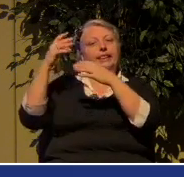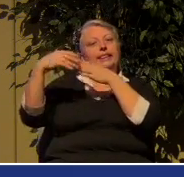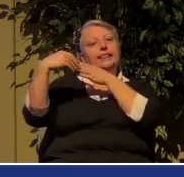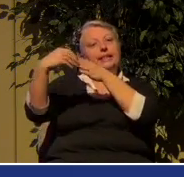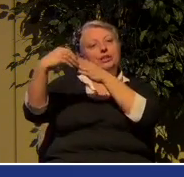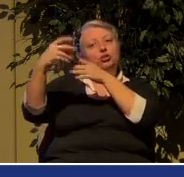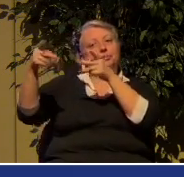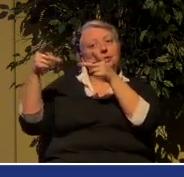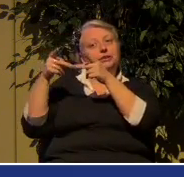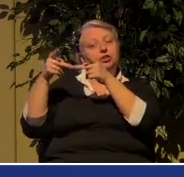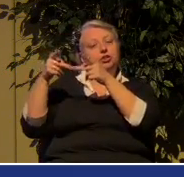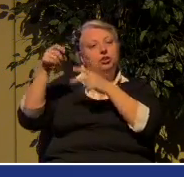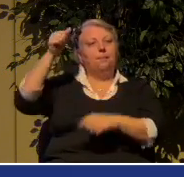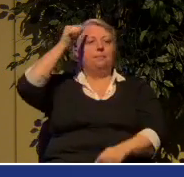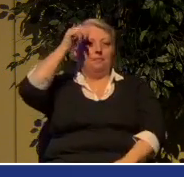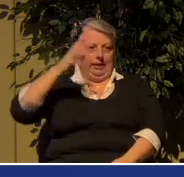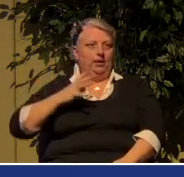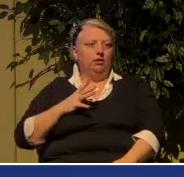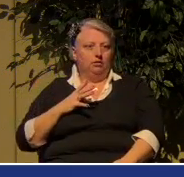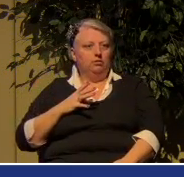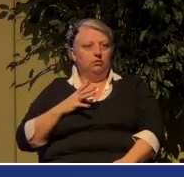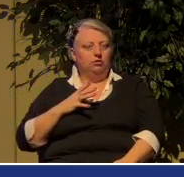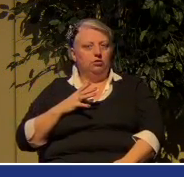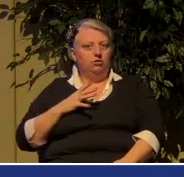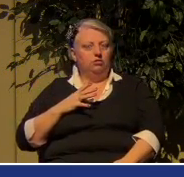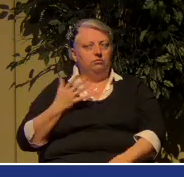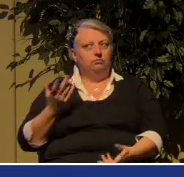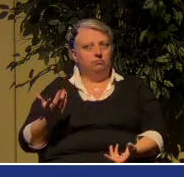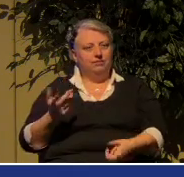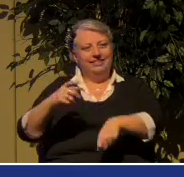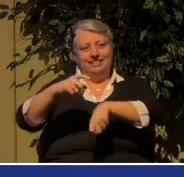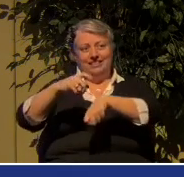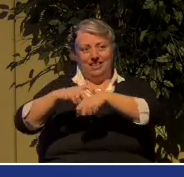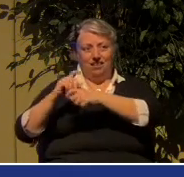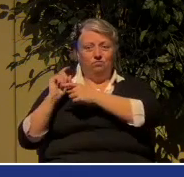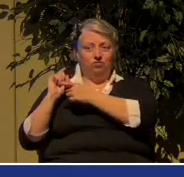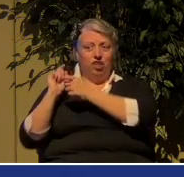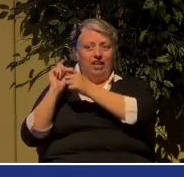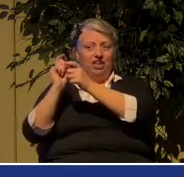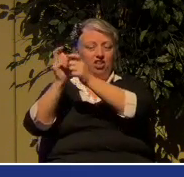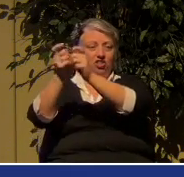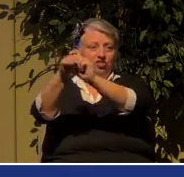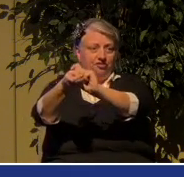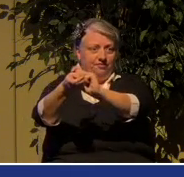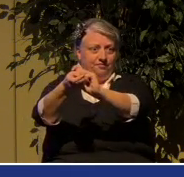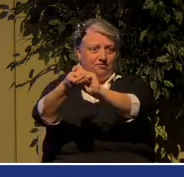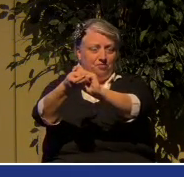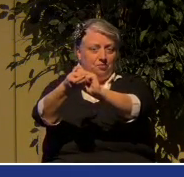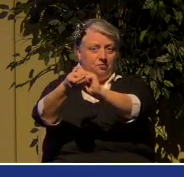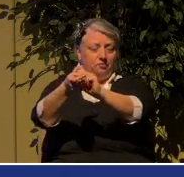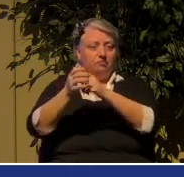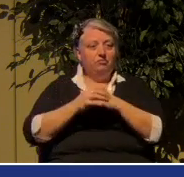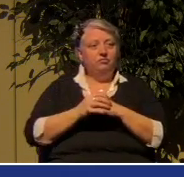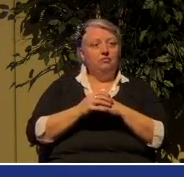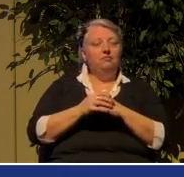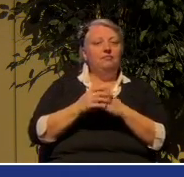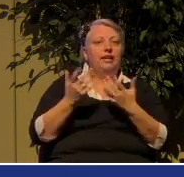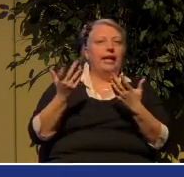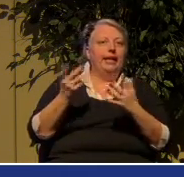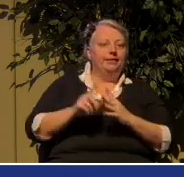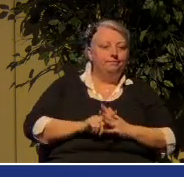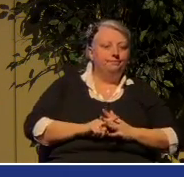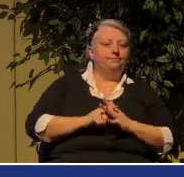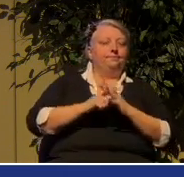always been male. But times change. We have the rise of feminism